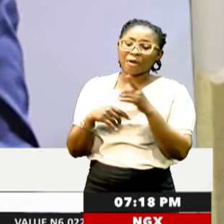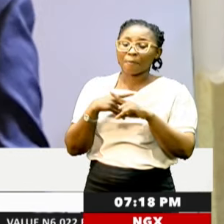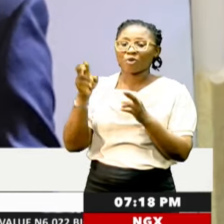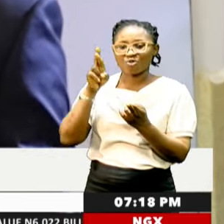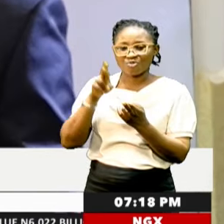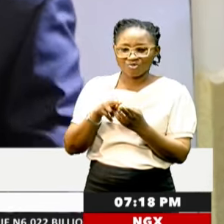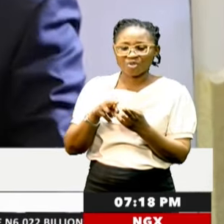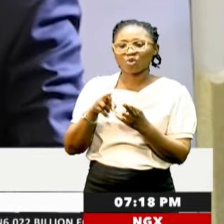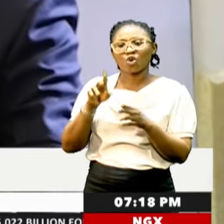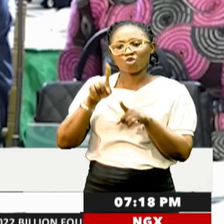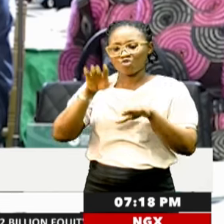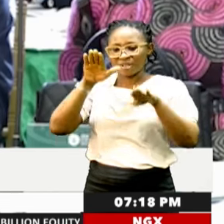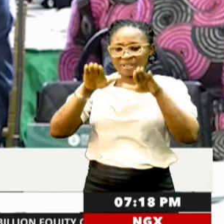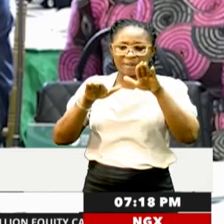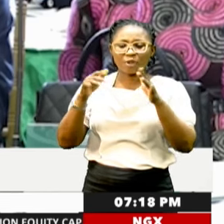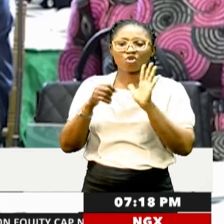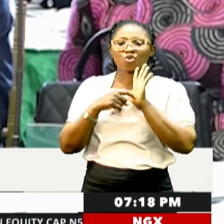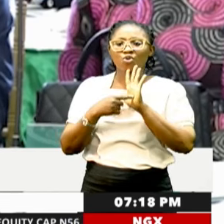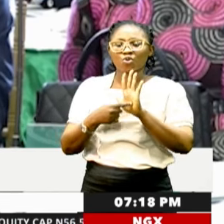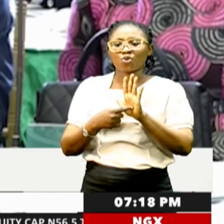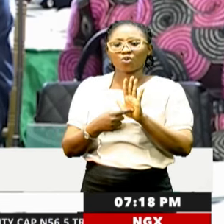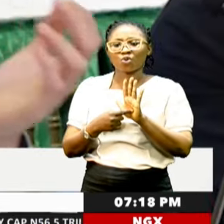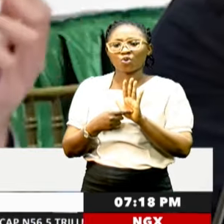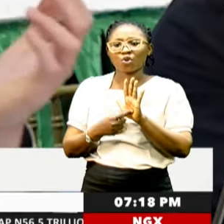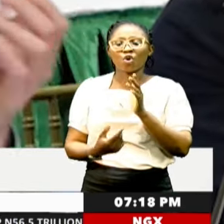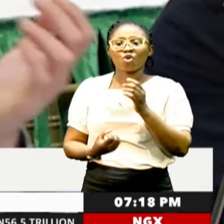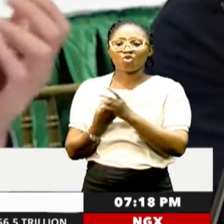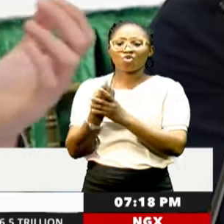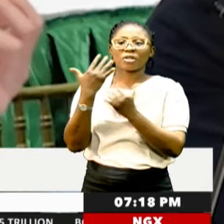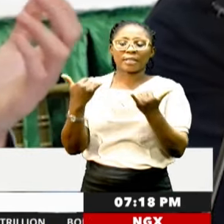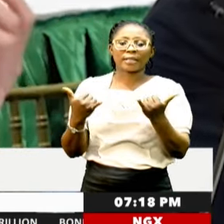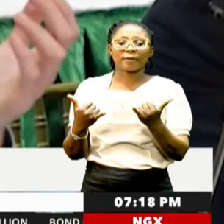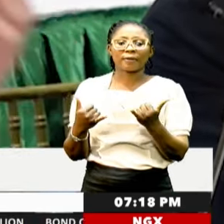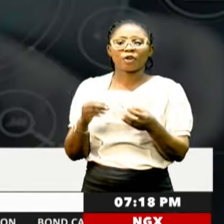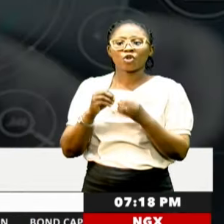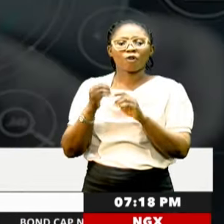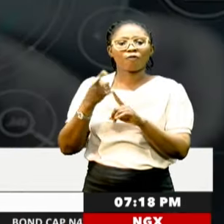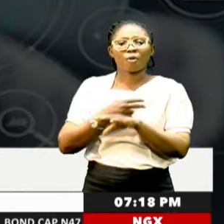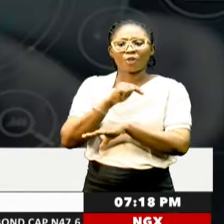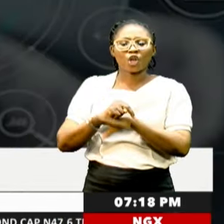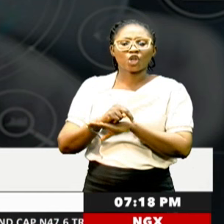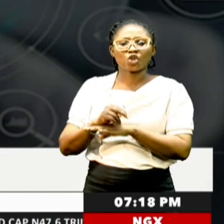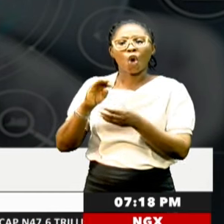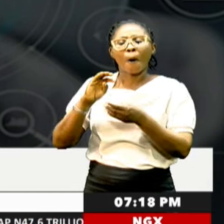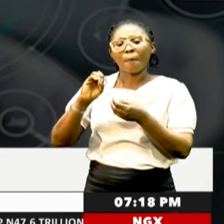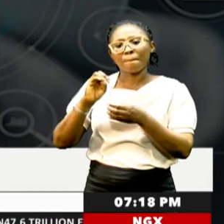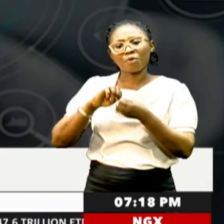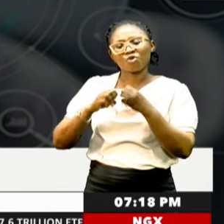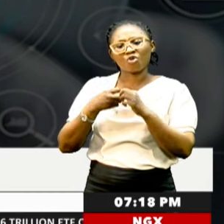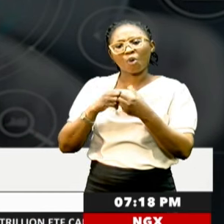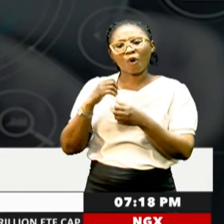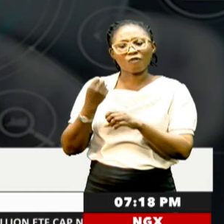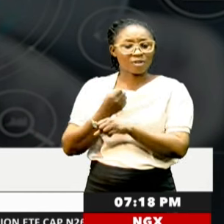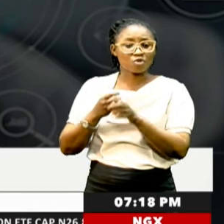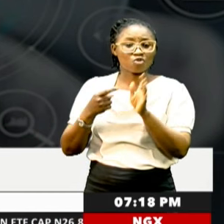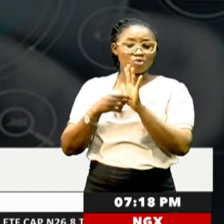reflecting relative stability, signifying a convergence of the rates. Figures from the National Bureau of Statistics show that, in